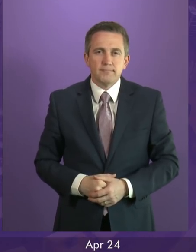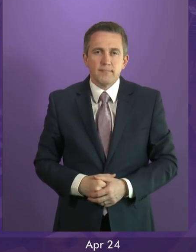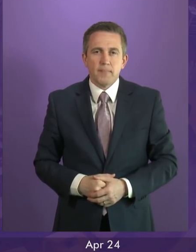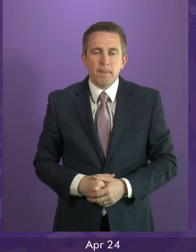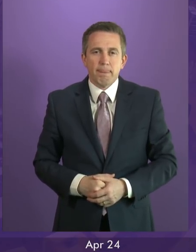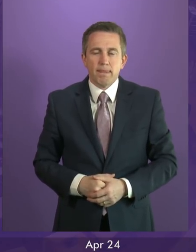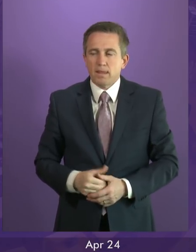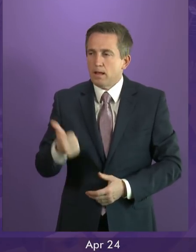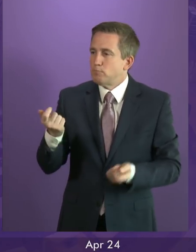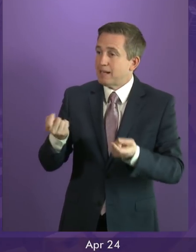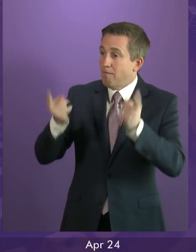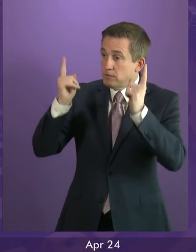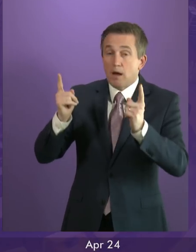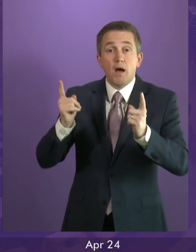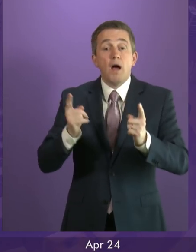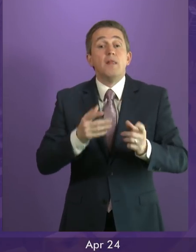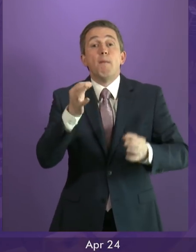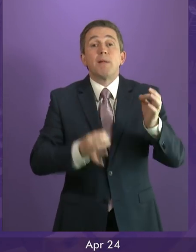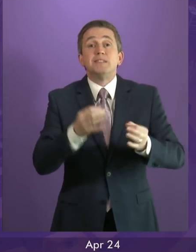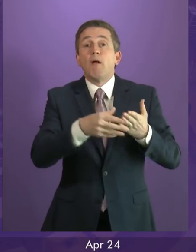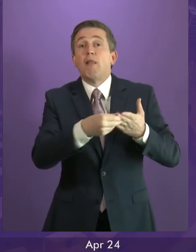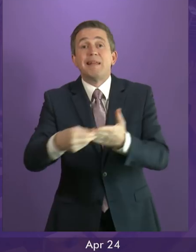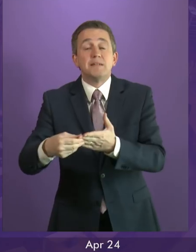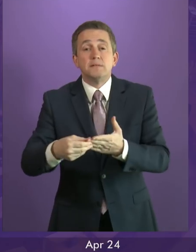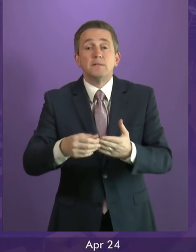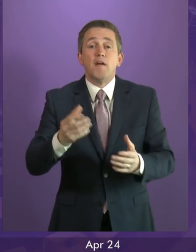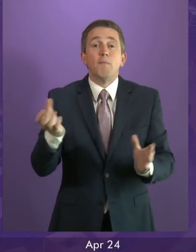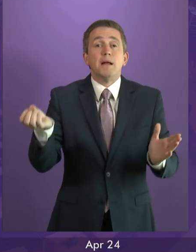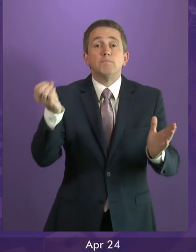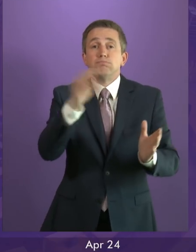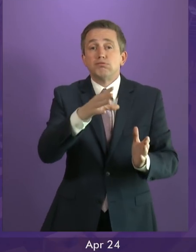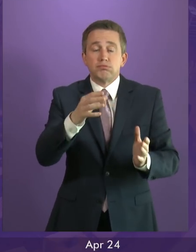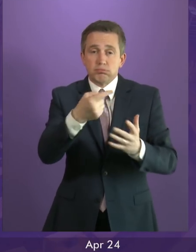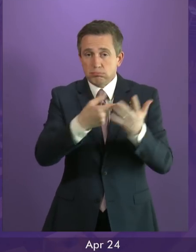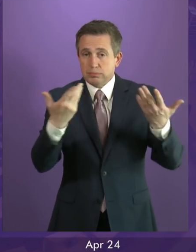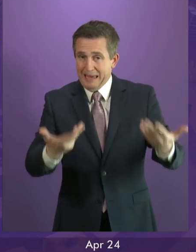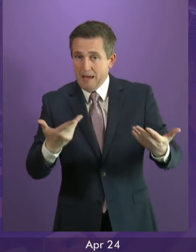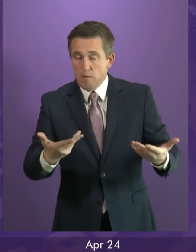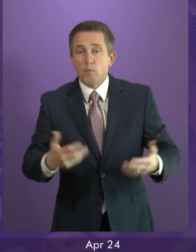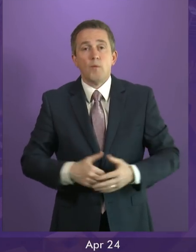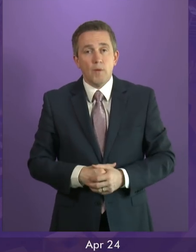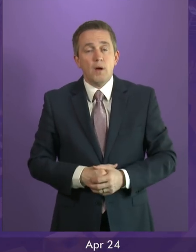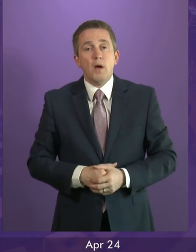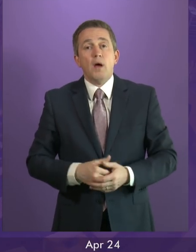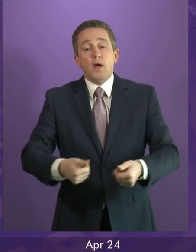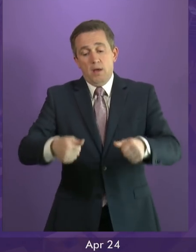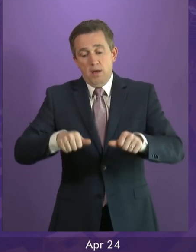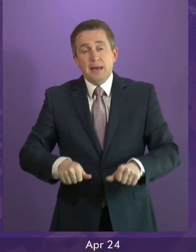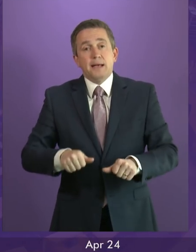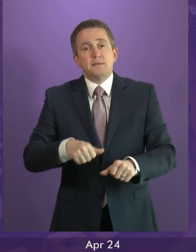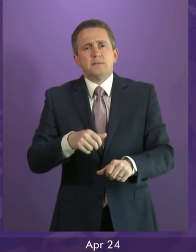Thank you. All the party leaders have had a chance to make their contributions. if we could make speedier progress through the remaining